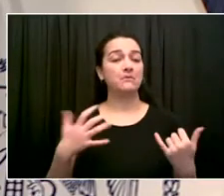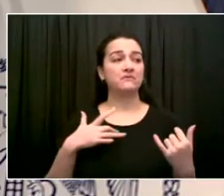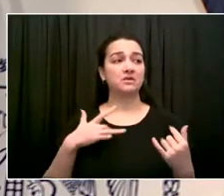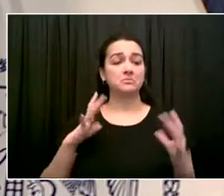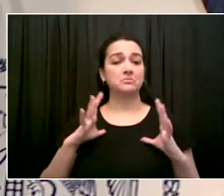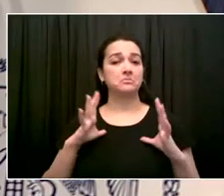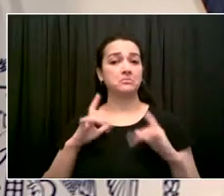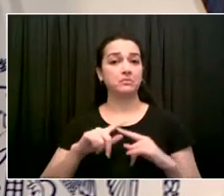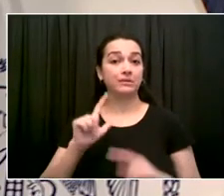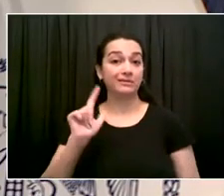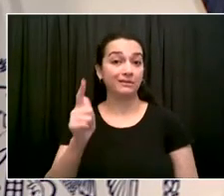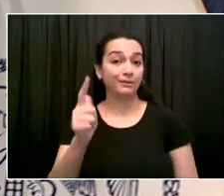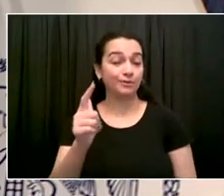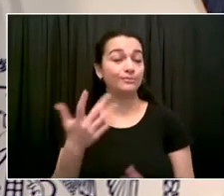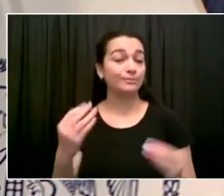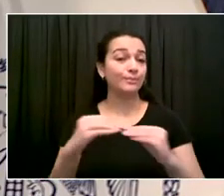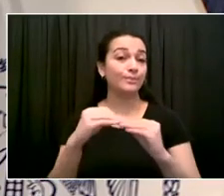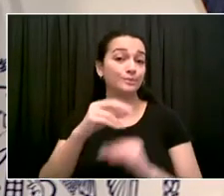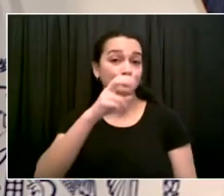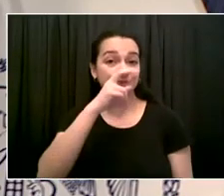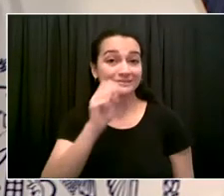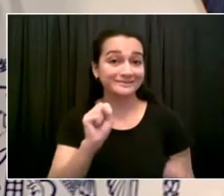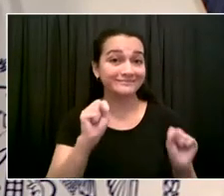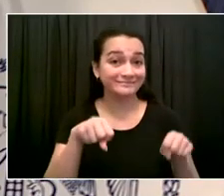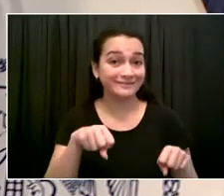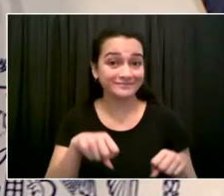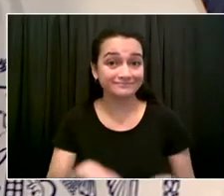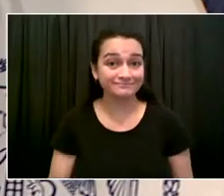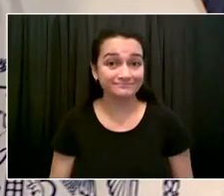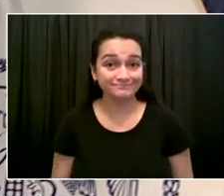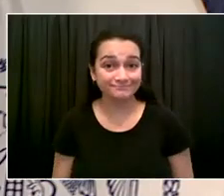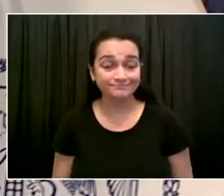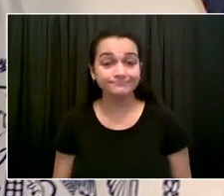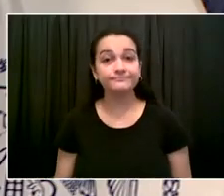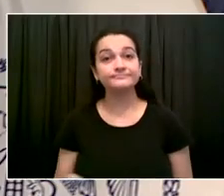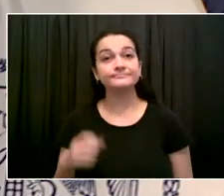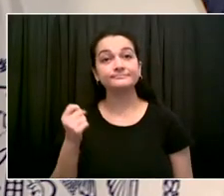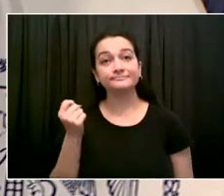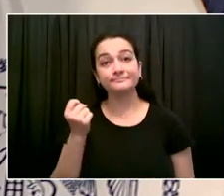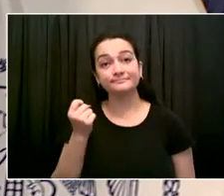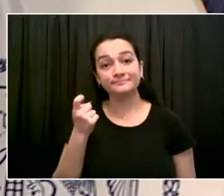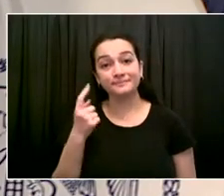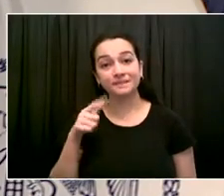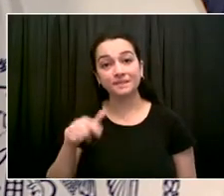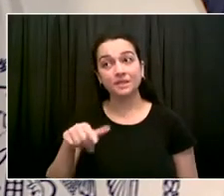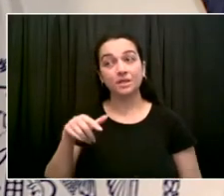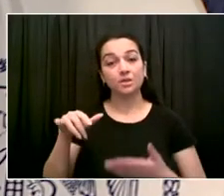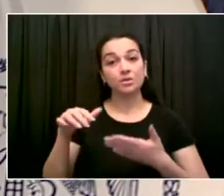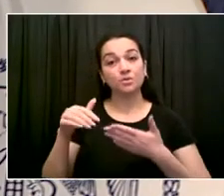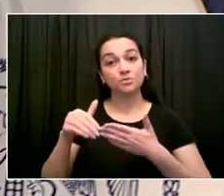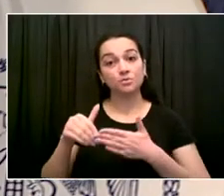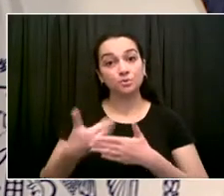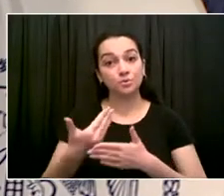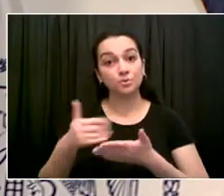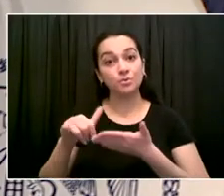a variety of options on the table. We'll be making additional announcements. So we're certainly going to look at all options at this point.